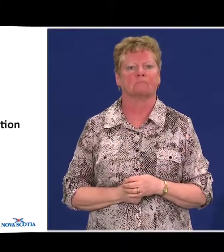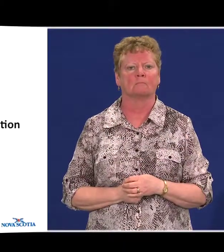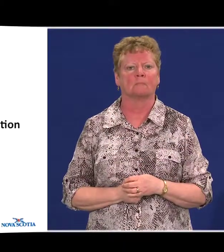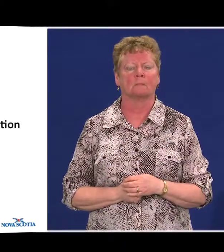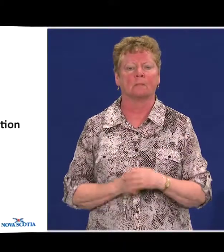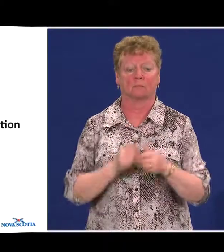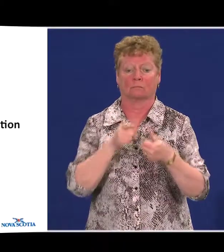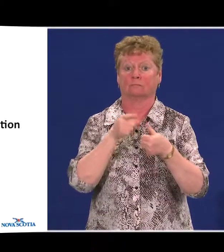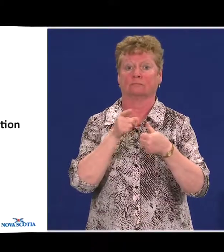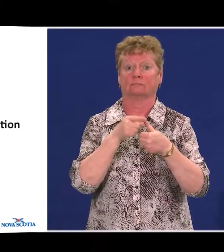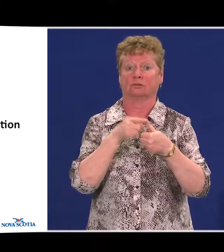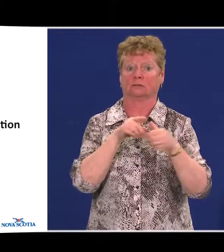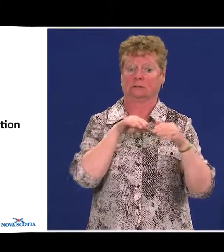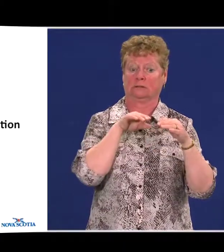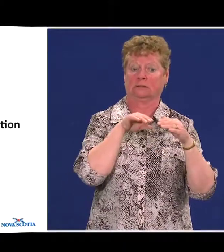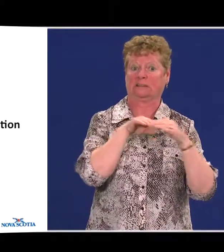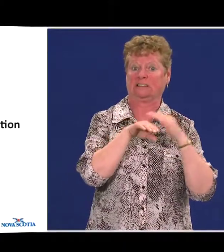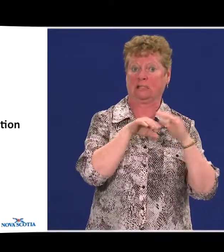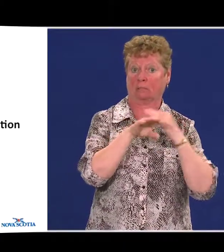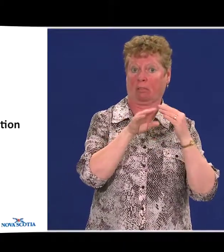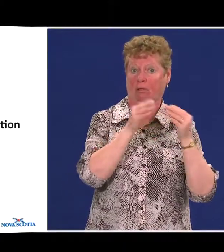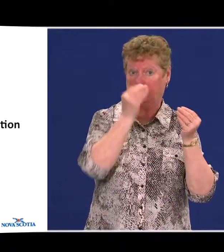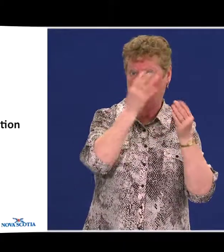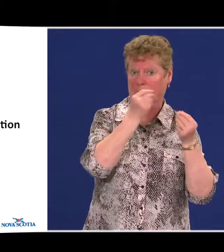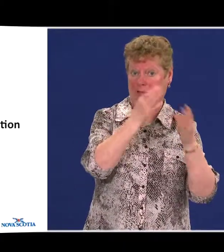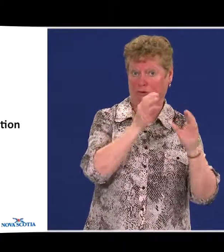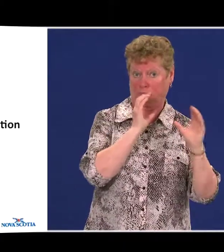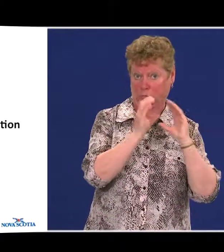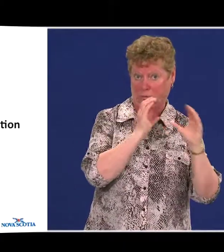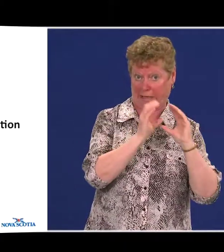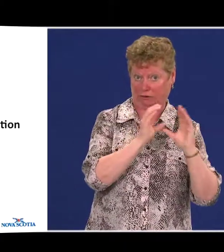So first, accessible information and communication.